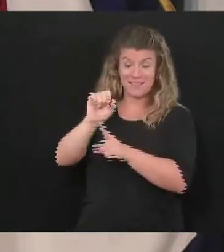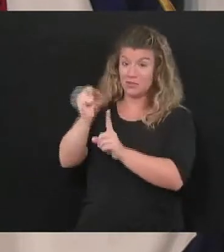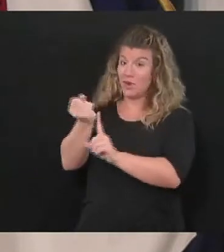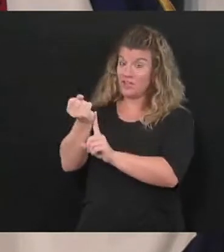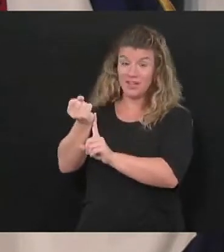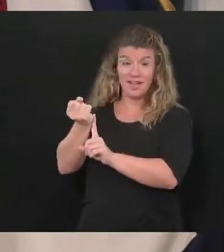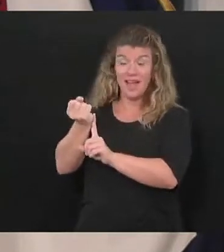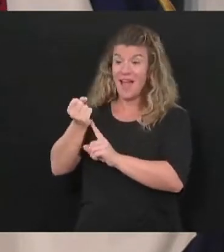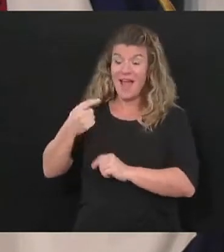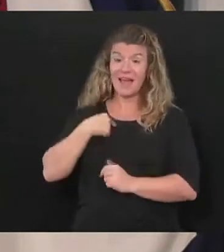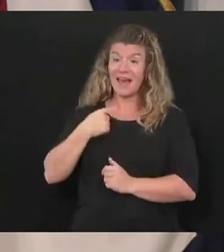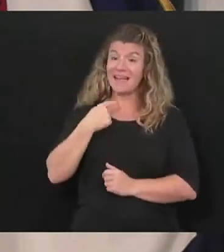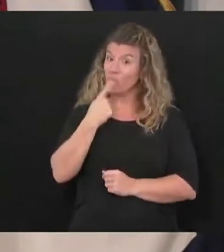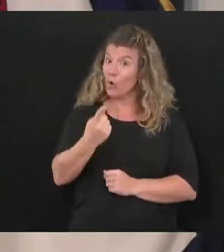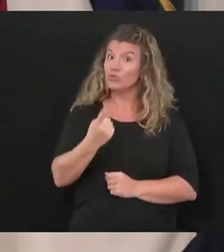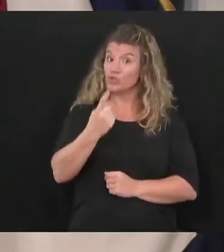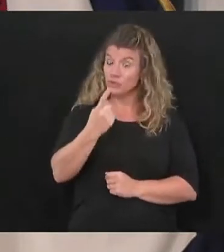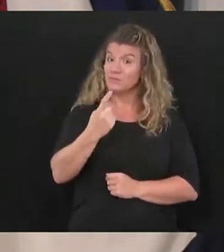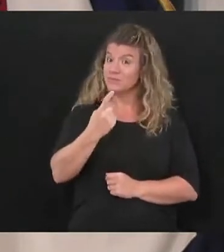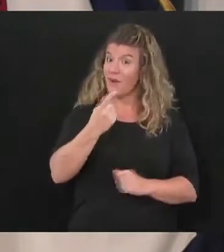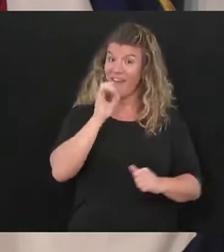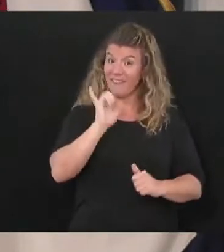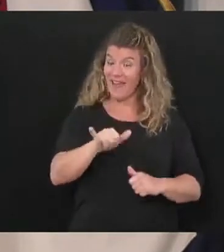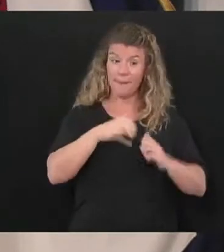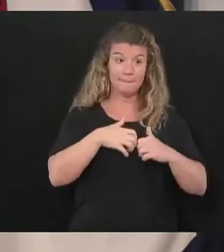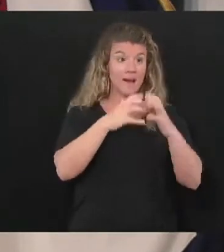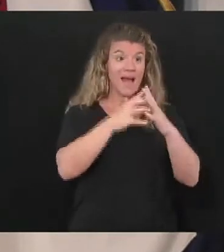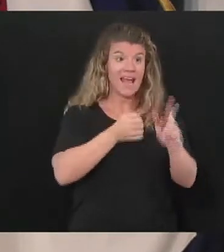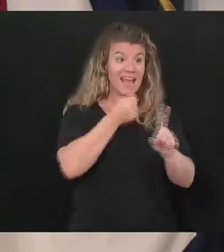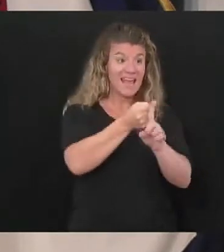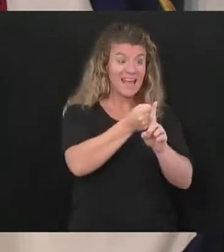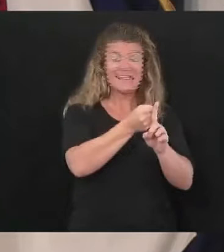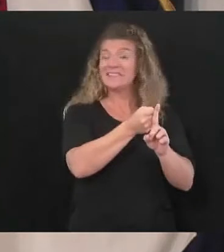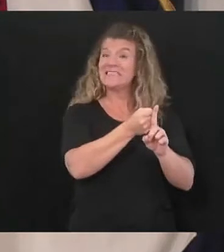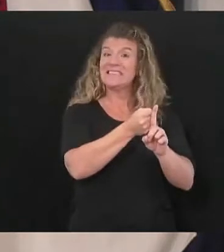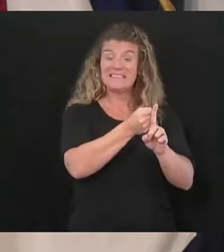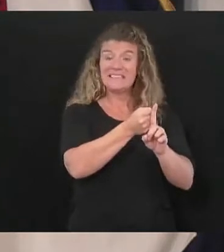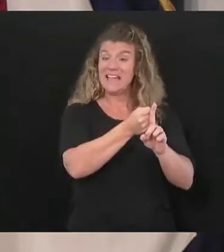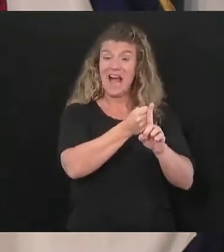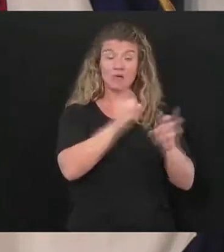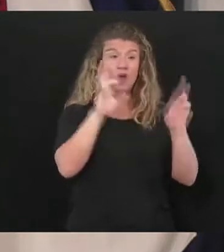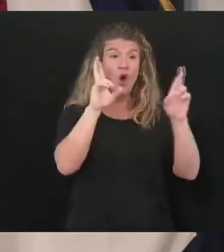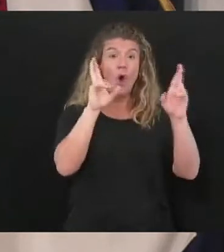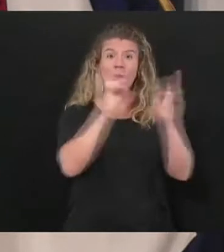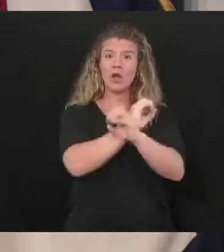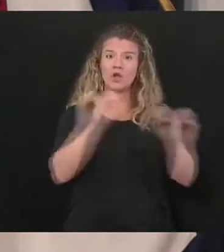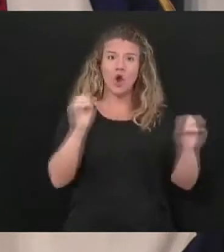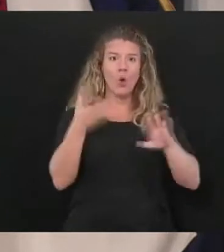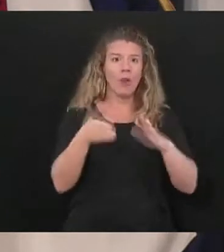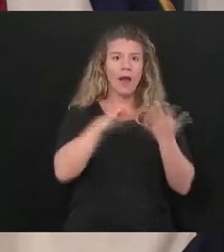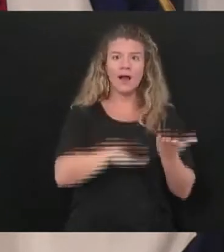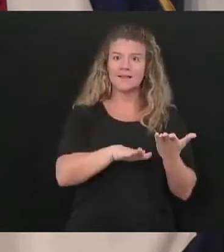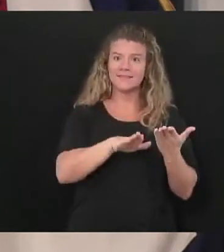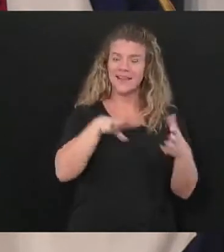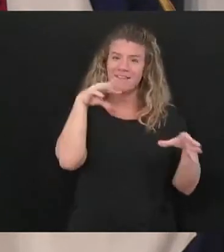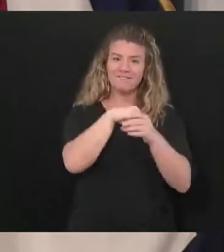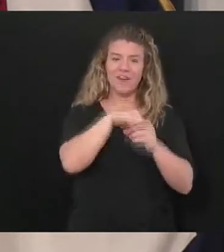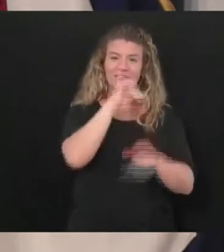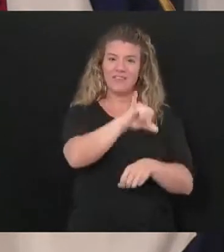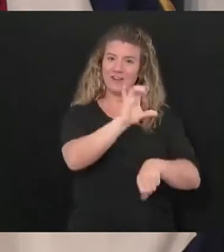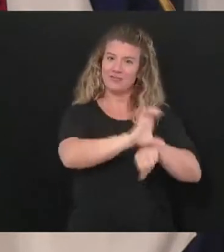the get-go, we would be really lucky if we got through this situation without losing someone